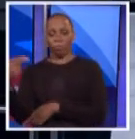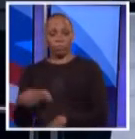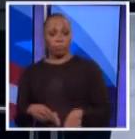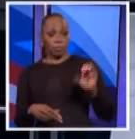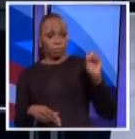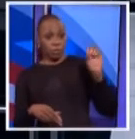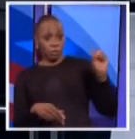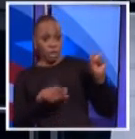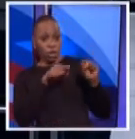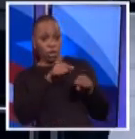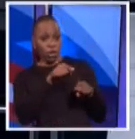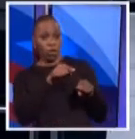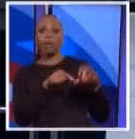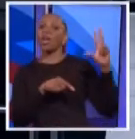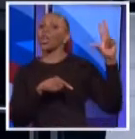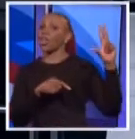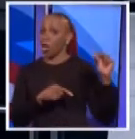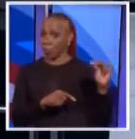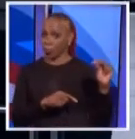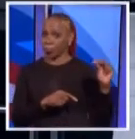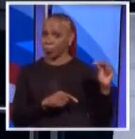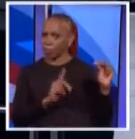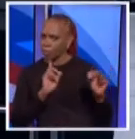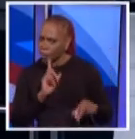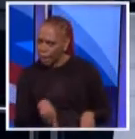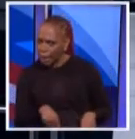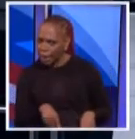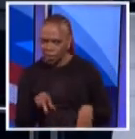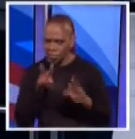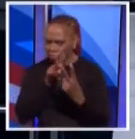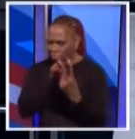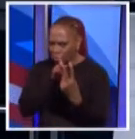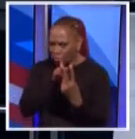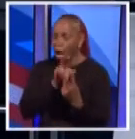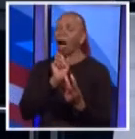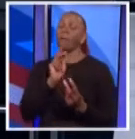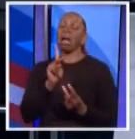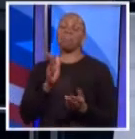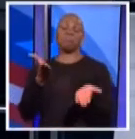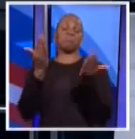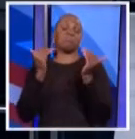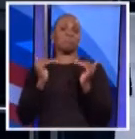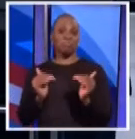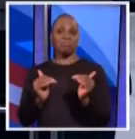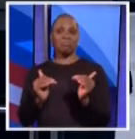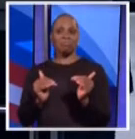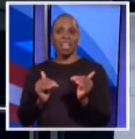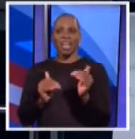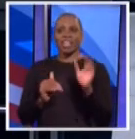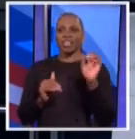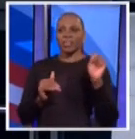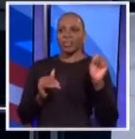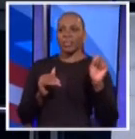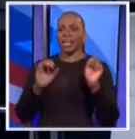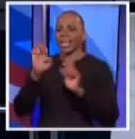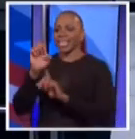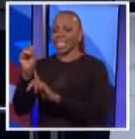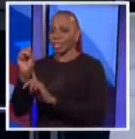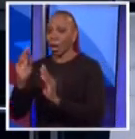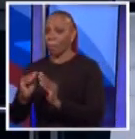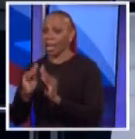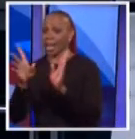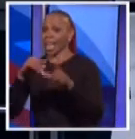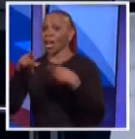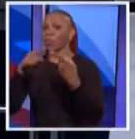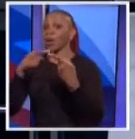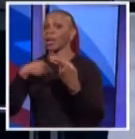Mr. Stringer? No. Really? Neither of you? No. Okay. No. In fact, in March, just so it's clear, I told, when